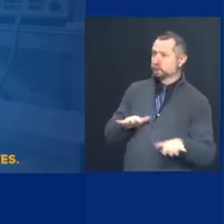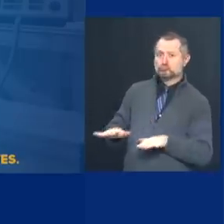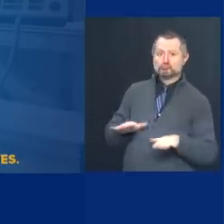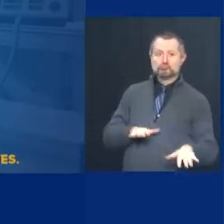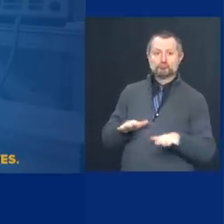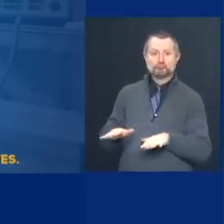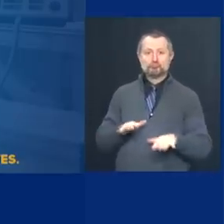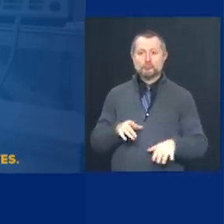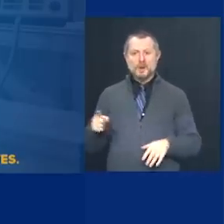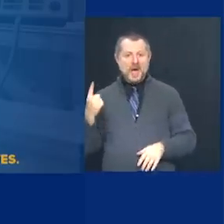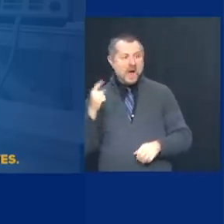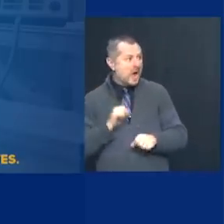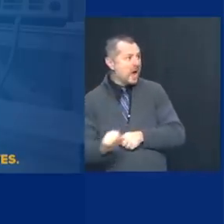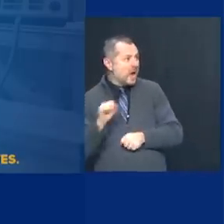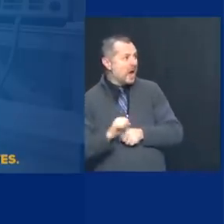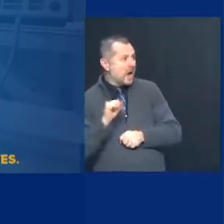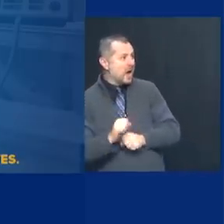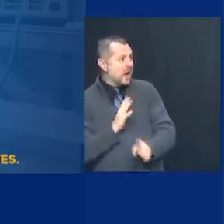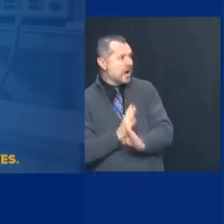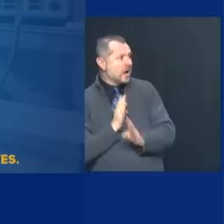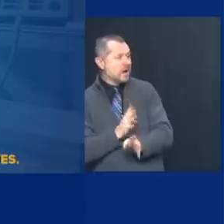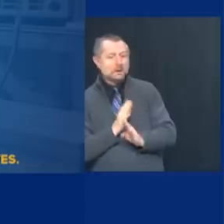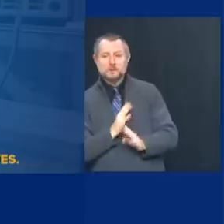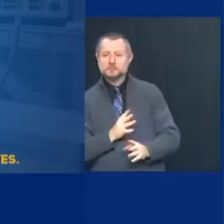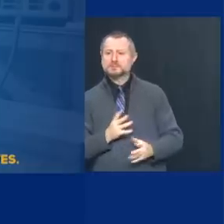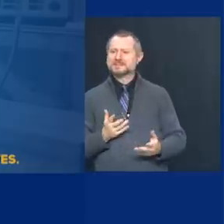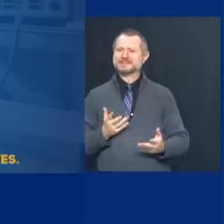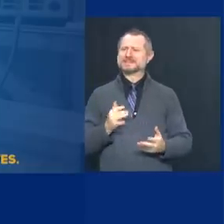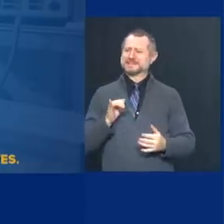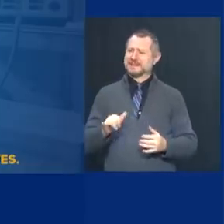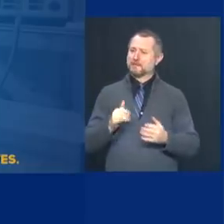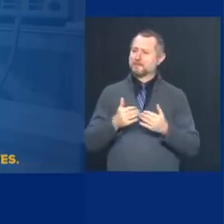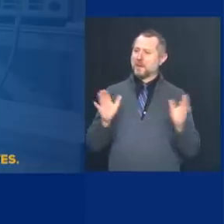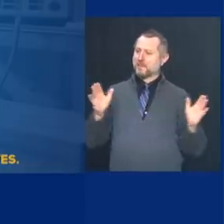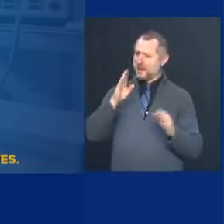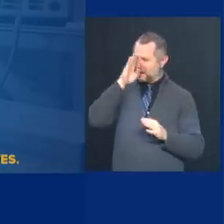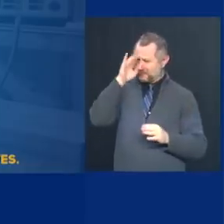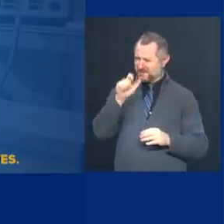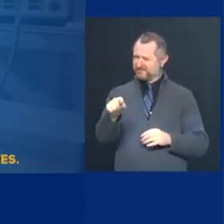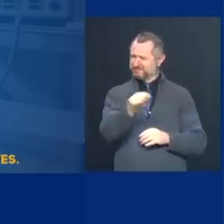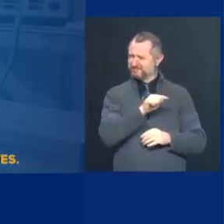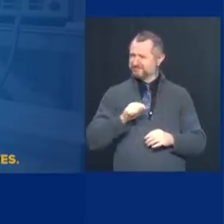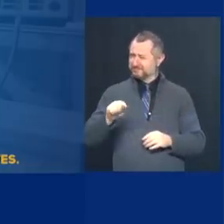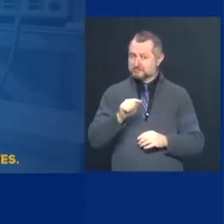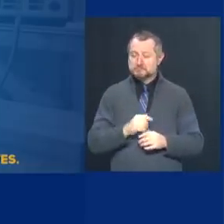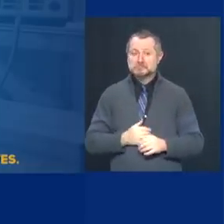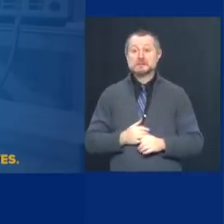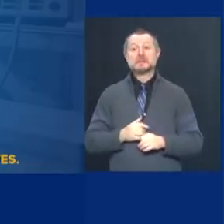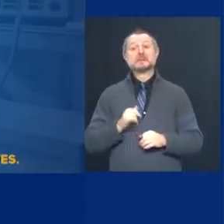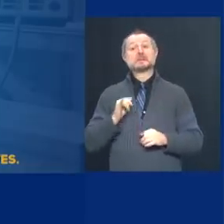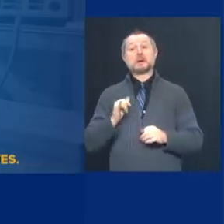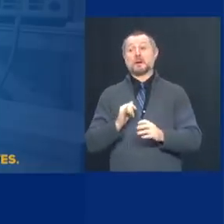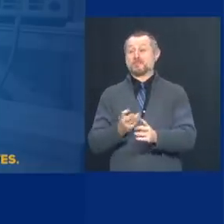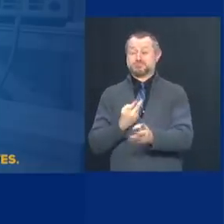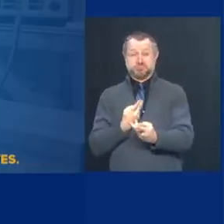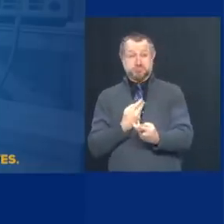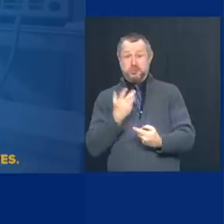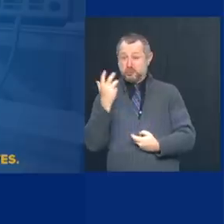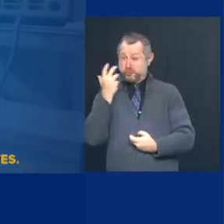uh, before somebody walked into one hospital that was already overburdened, they didn't say, hold on,